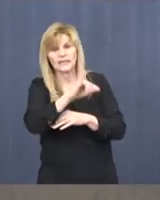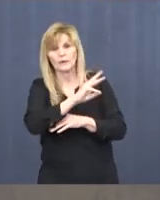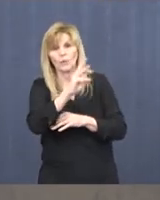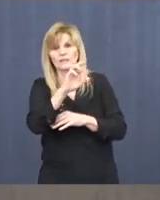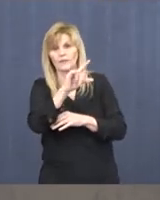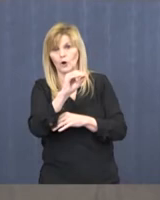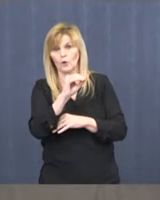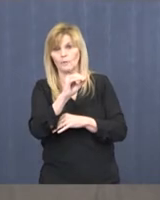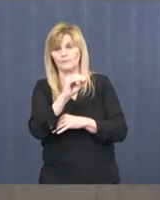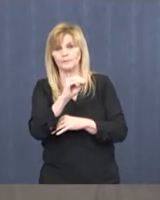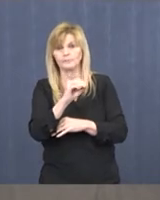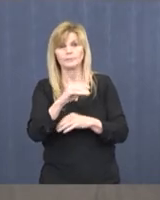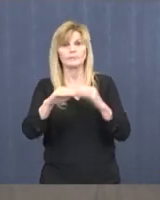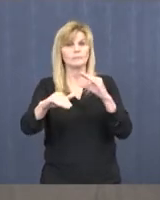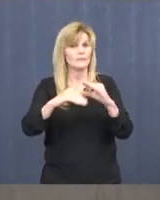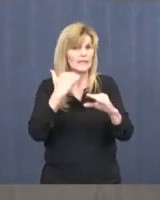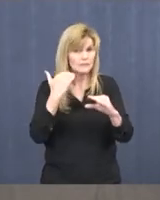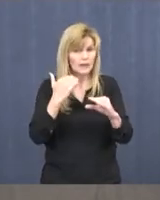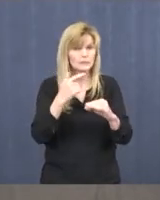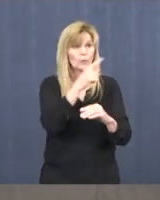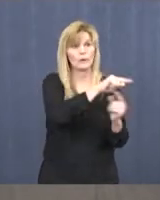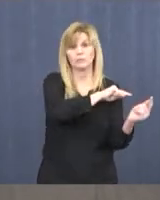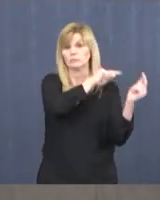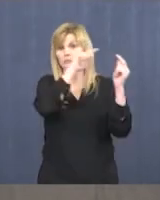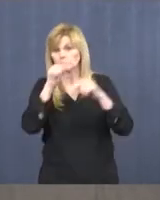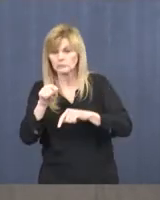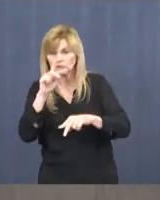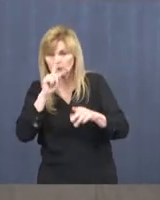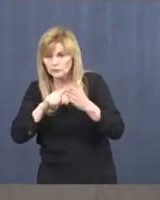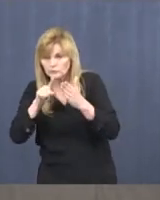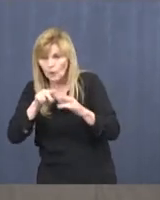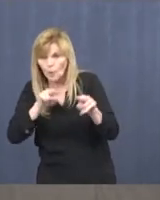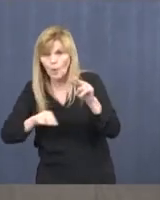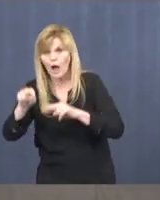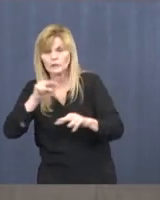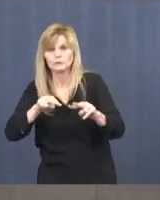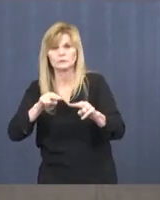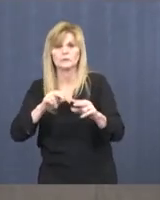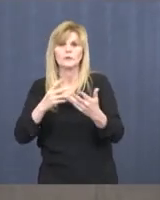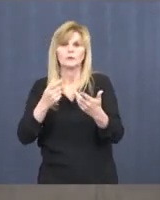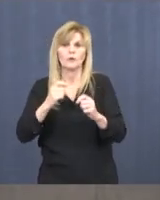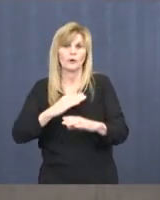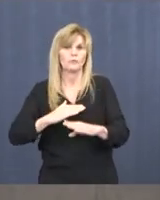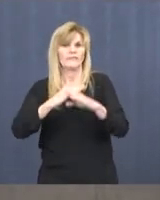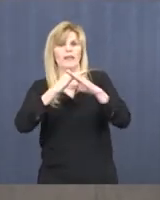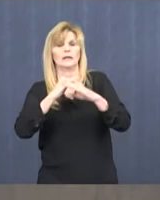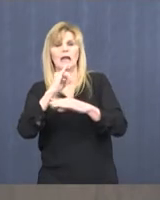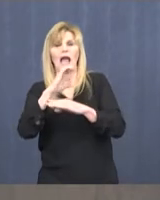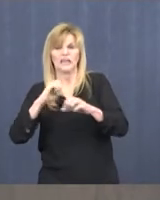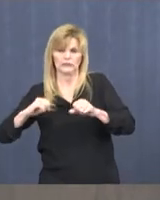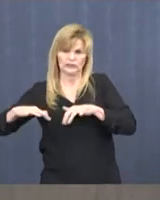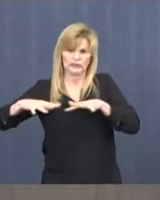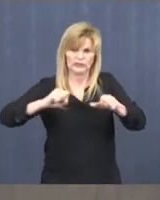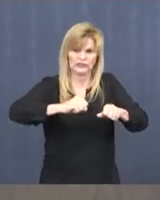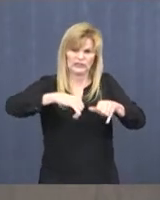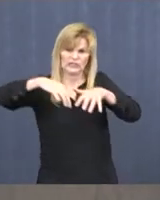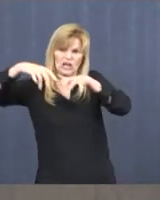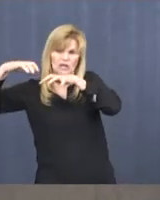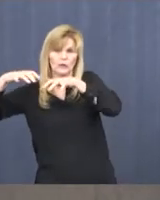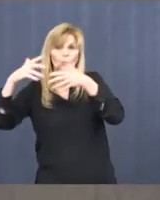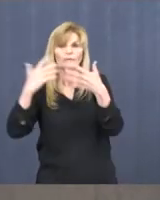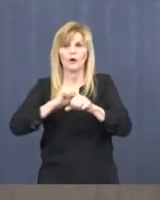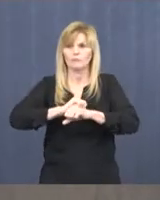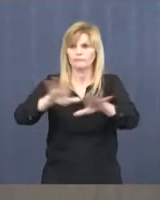or email us, and we'll certainly get out there and we'll do the inspections. We have already sent out letters